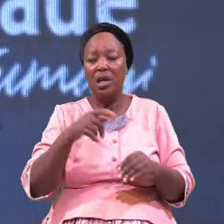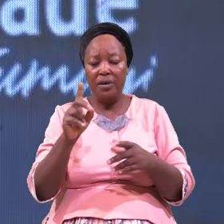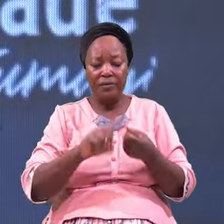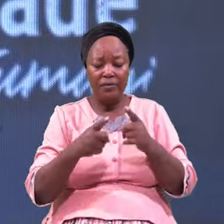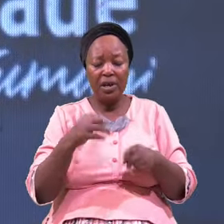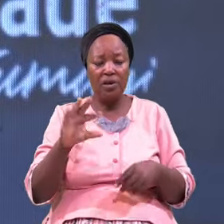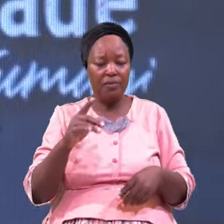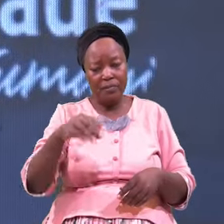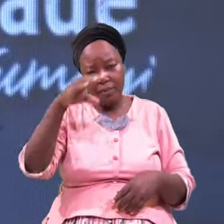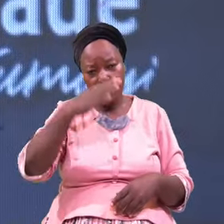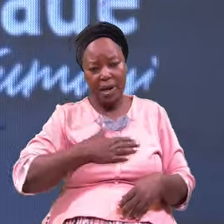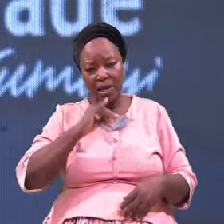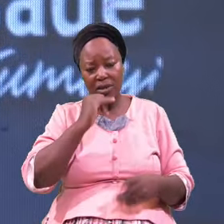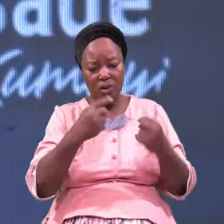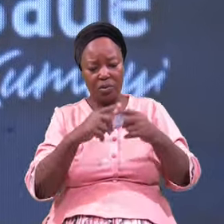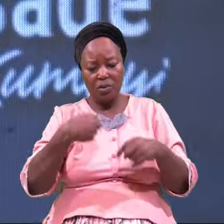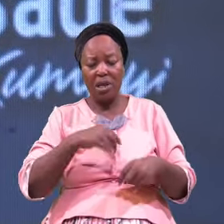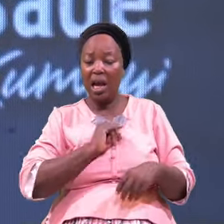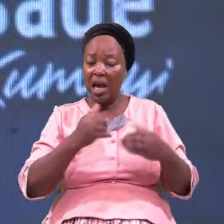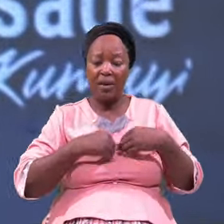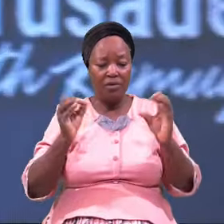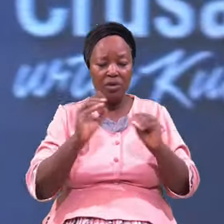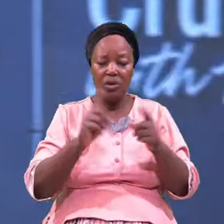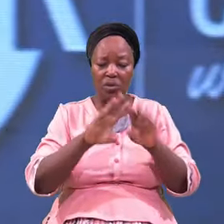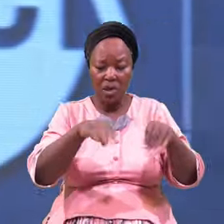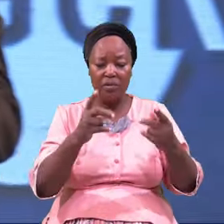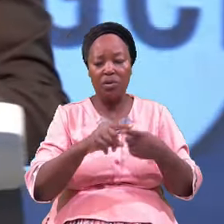And I Have Nothing To Set Before Him